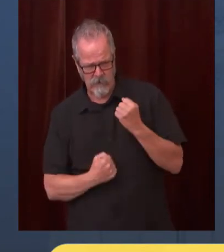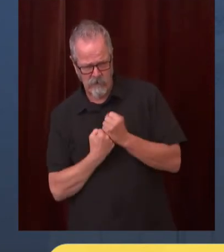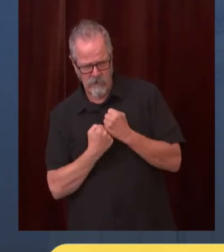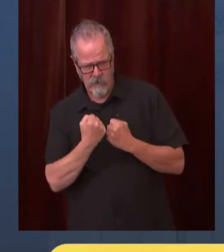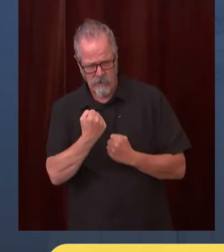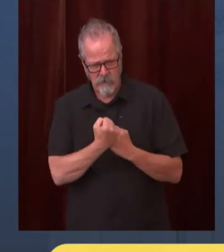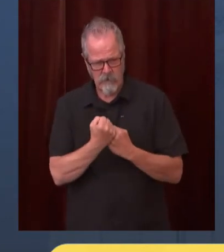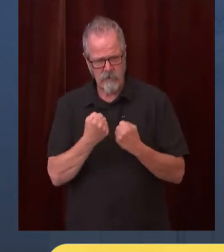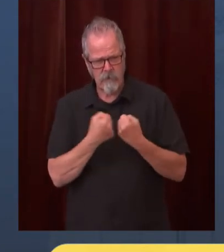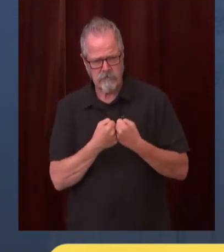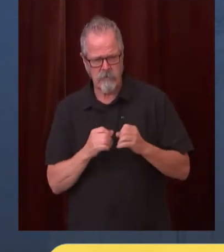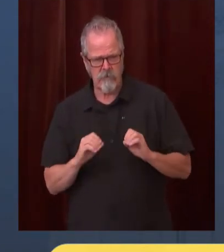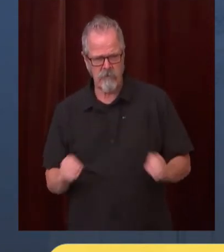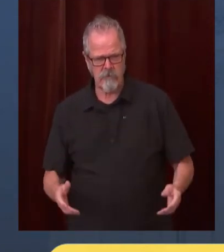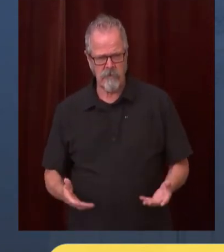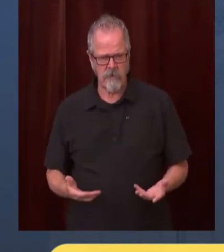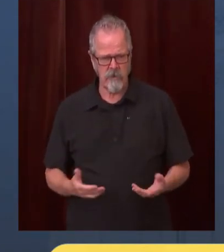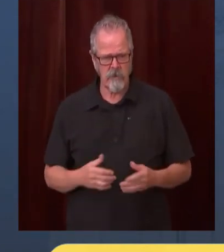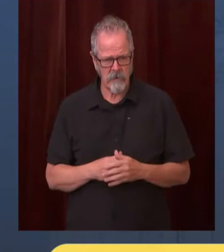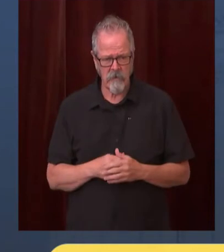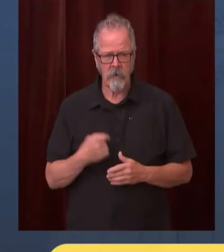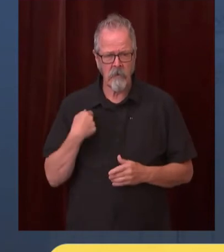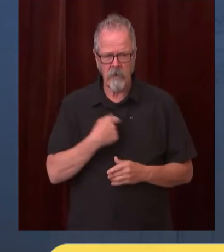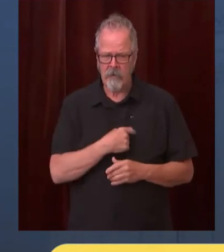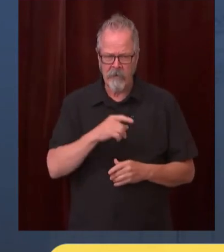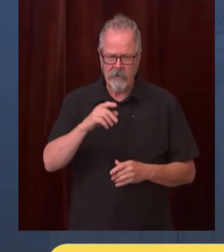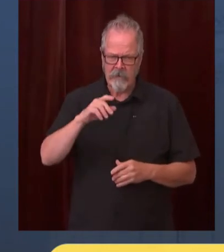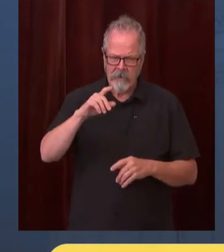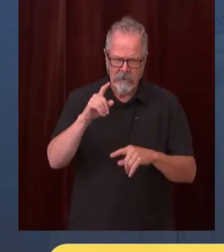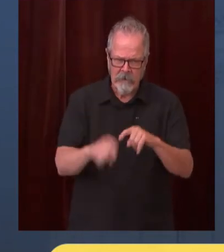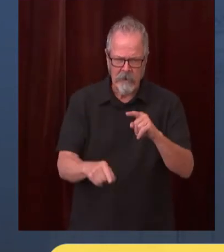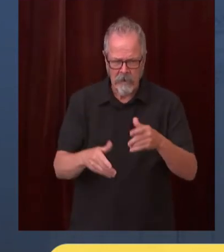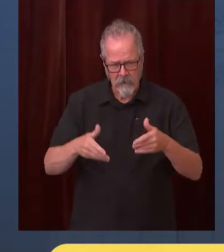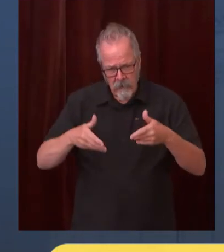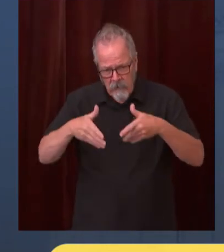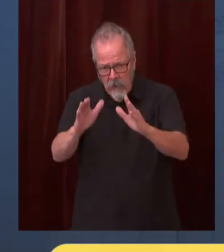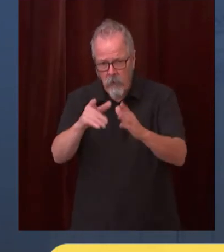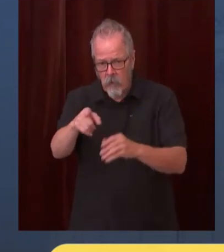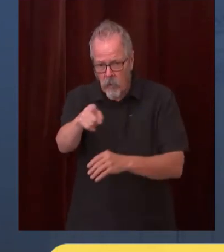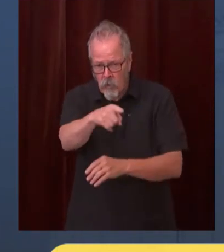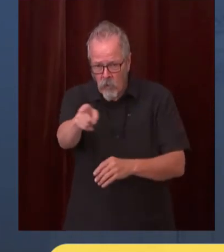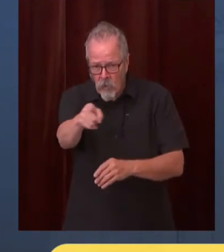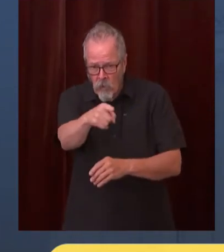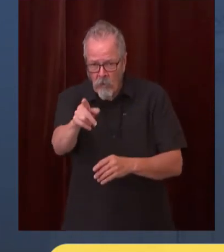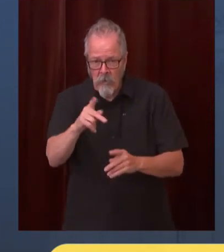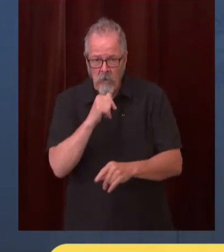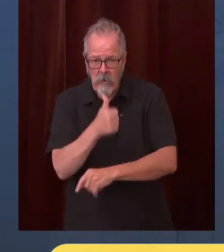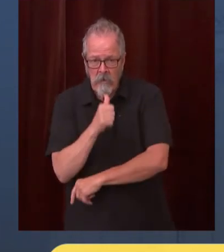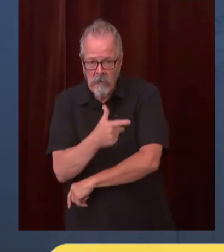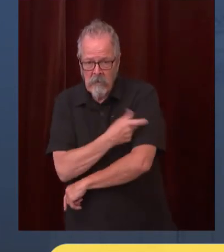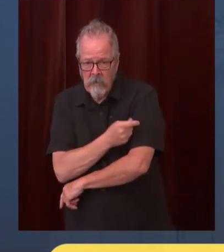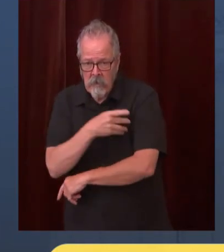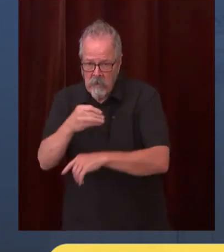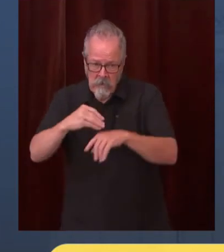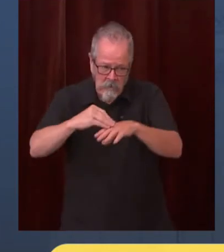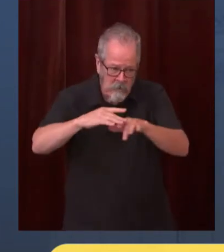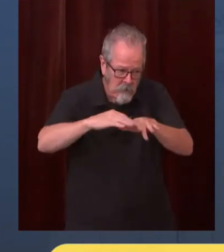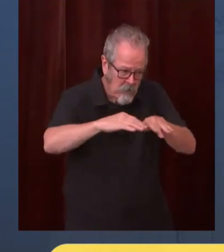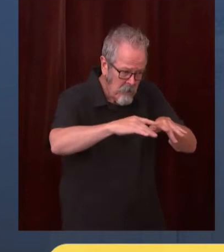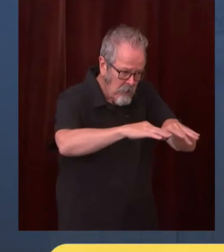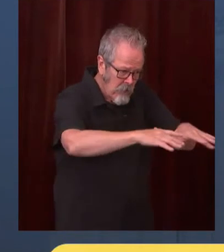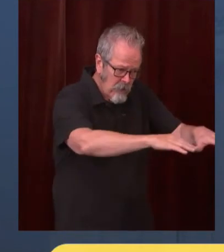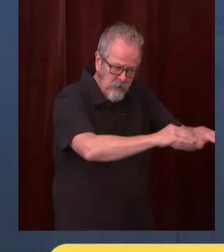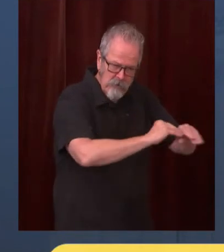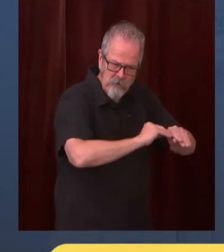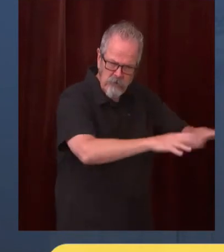and our grandchildren because you have not been vaccinated it is about we will whether we will allow you to infect your